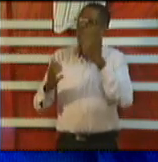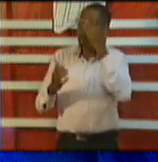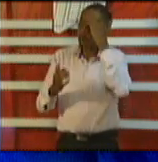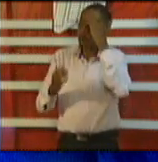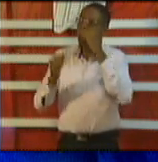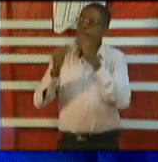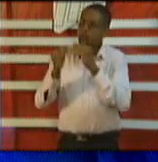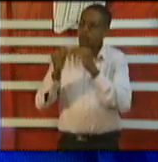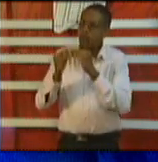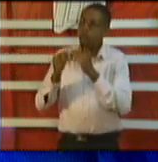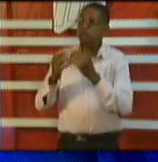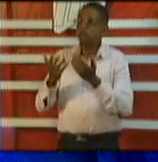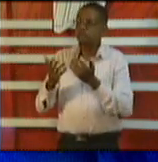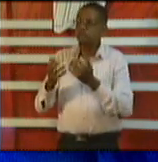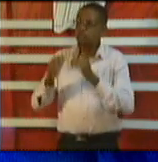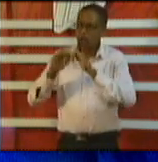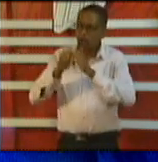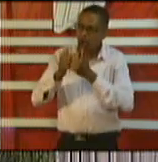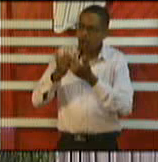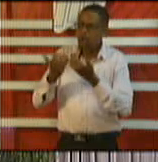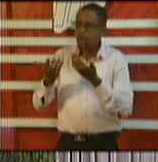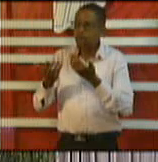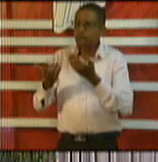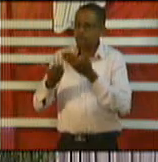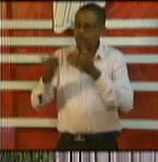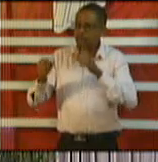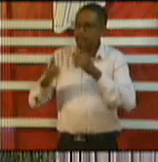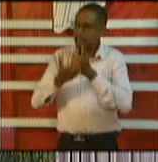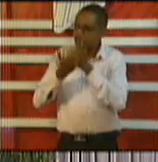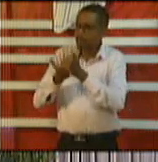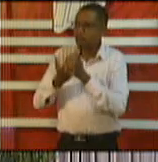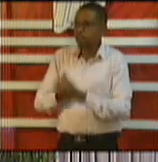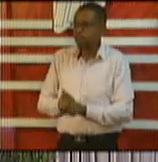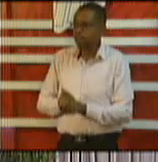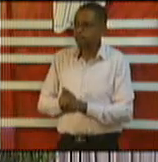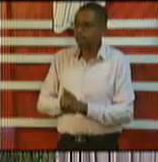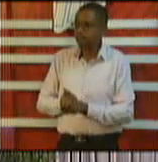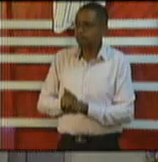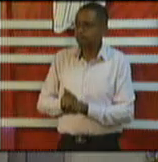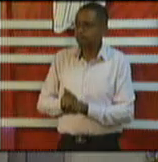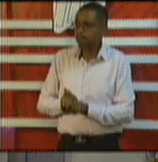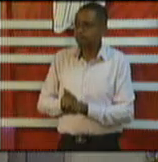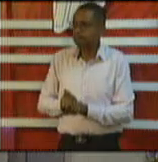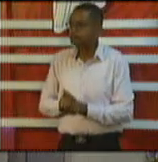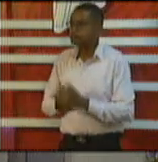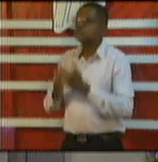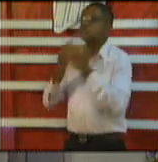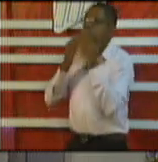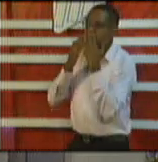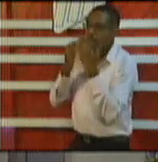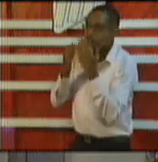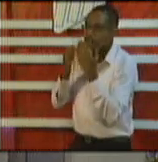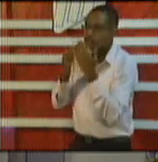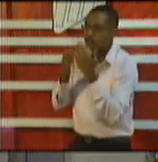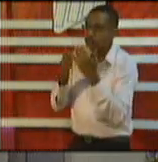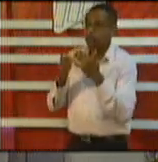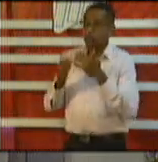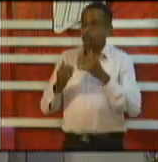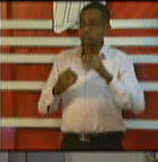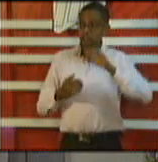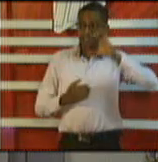time when school is out thank you thank you prior so what the chief medical officer and myself discussed this morning